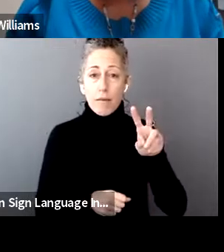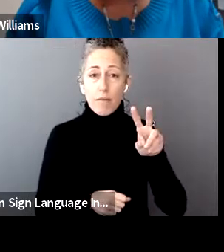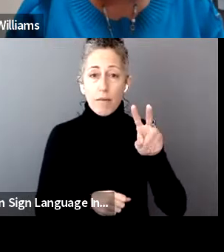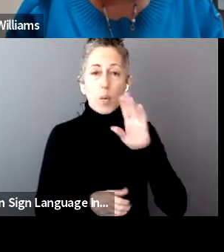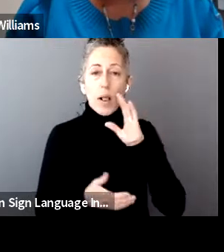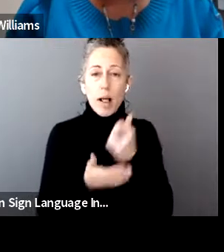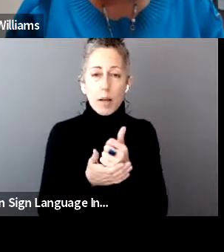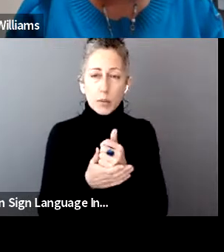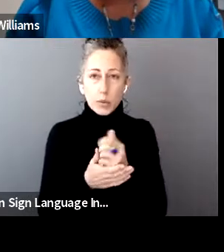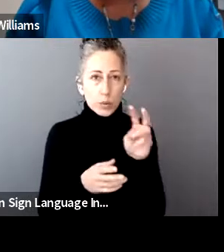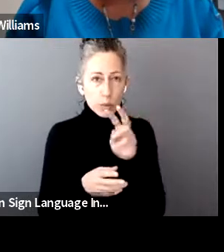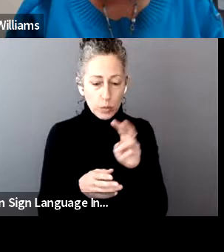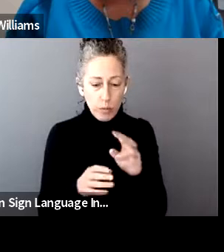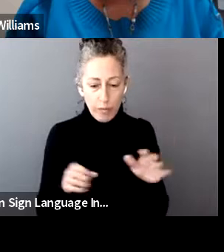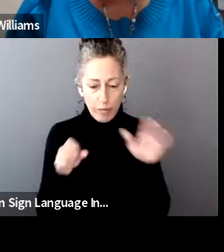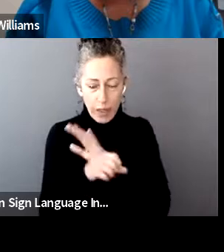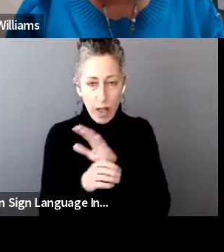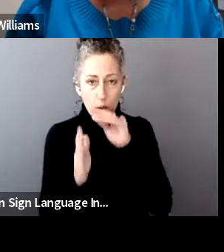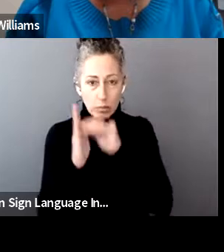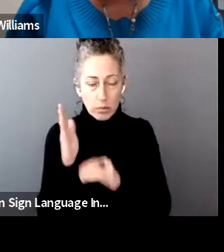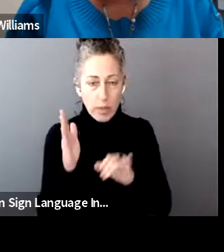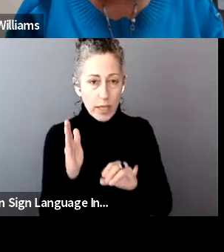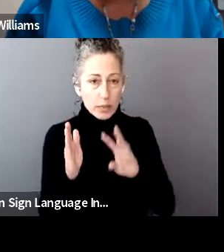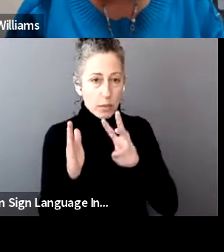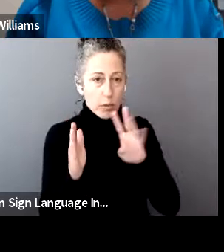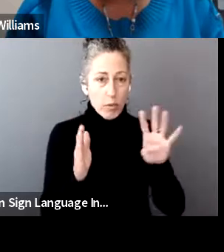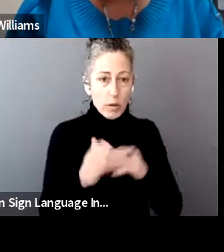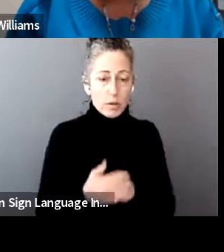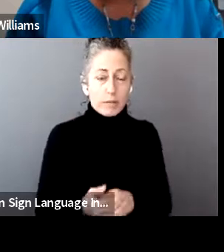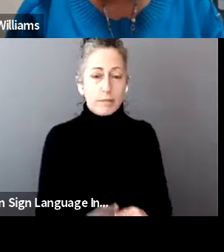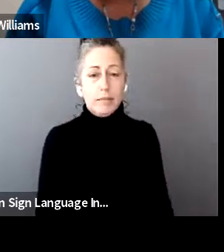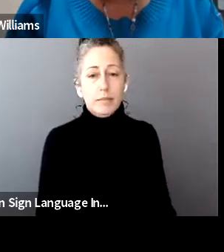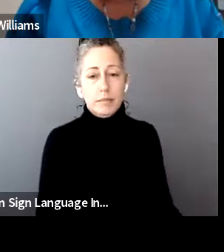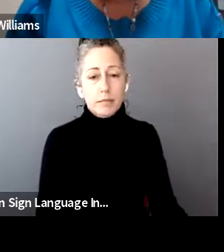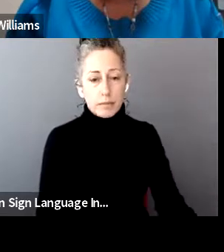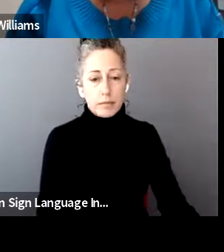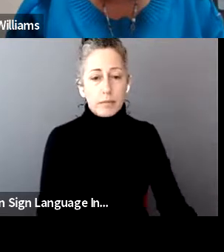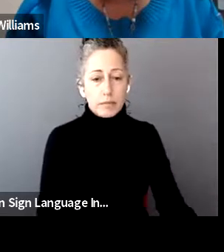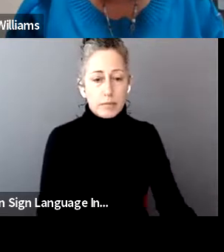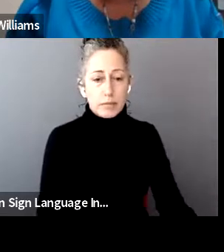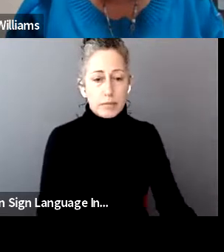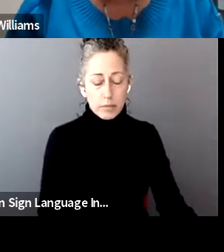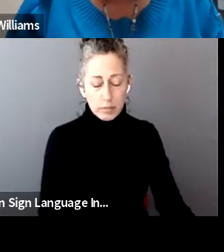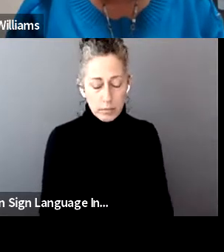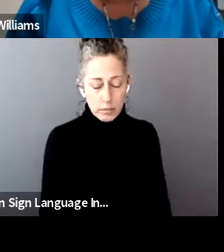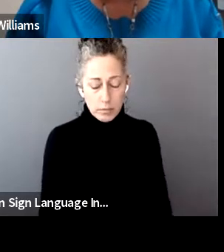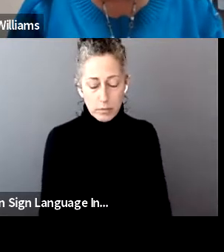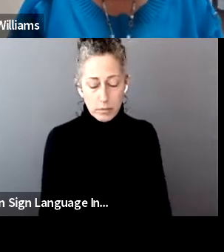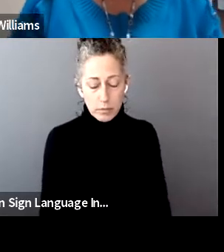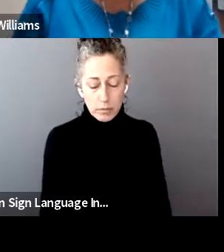so that you are in a really good position when you go to file your return. Okay. Thank you, ladies.